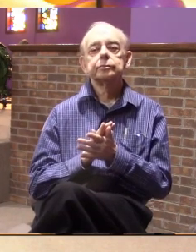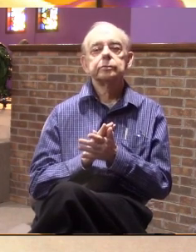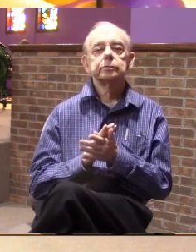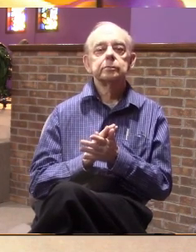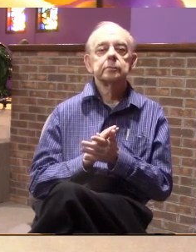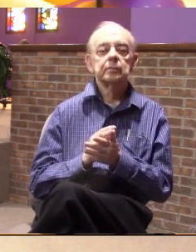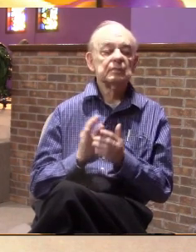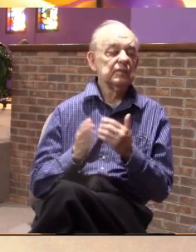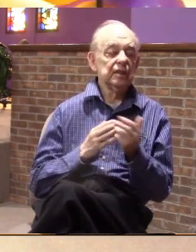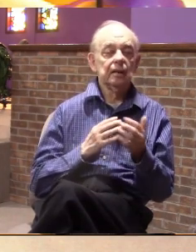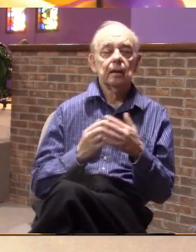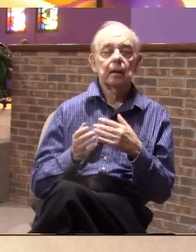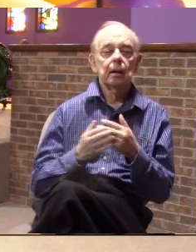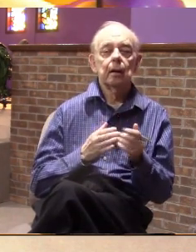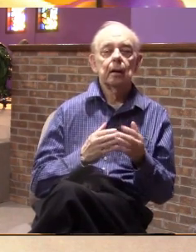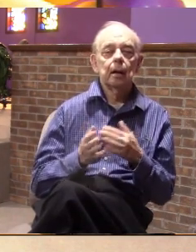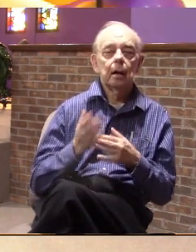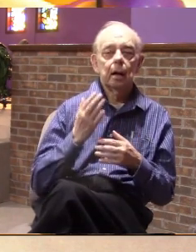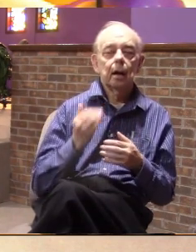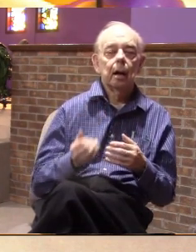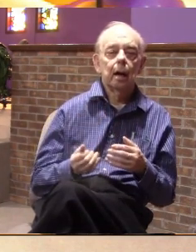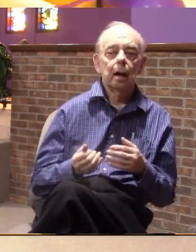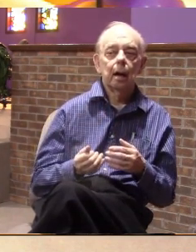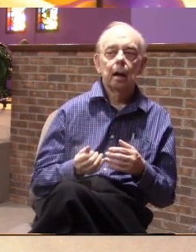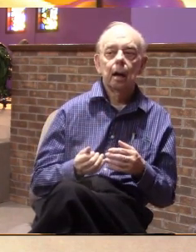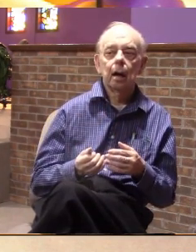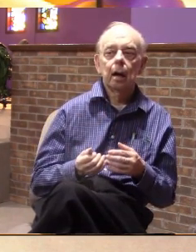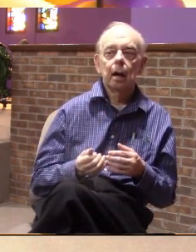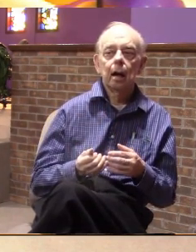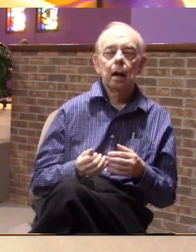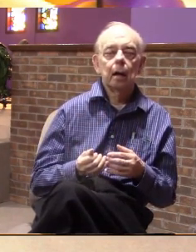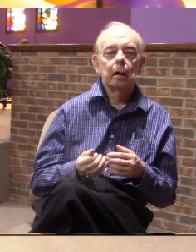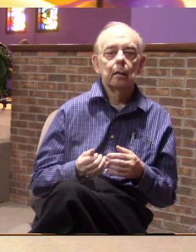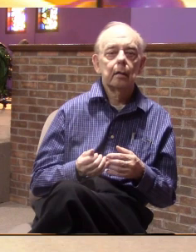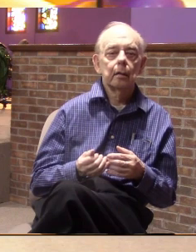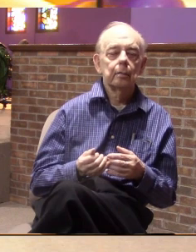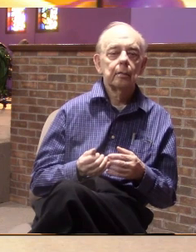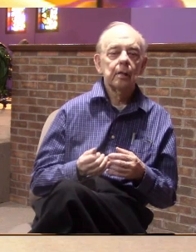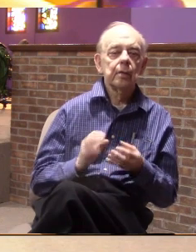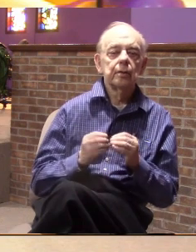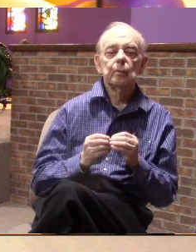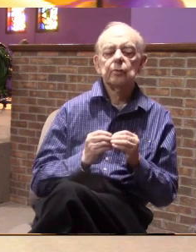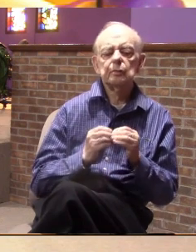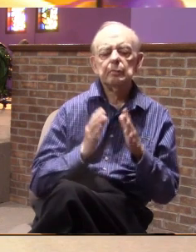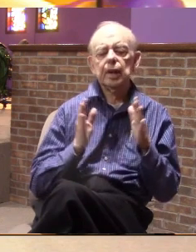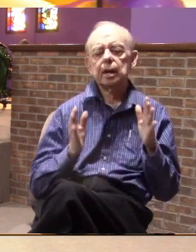doesn't matter because they're so the number so large